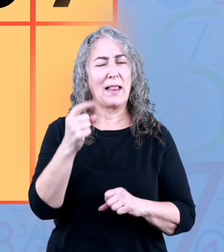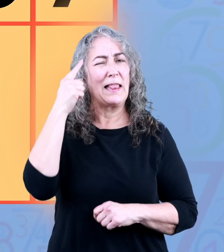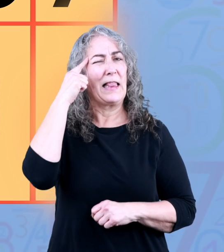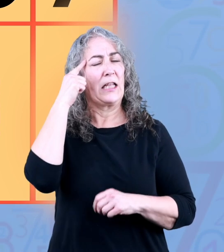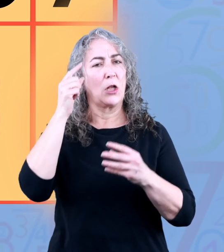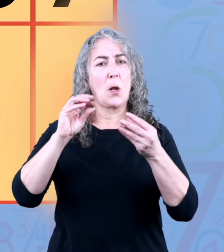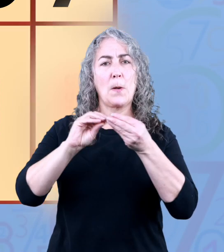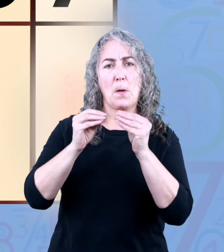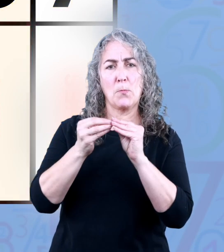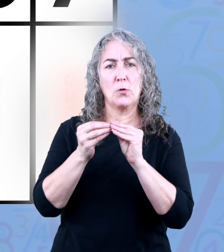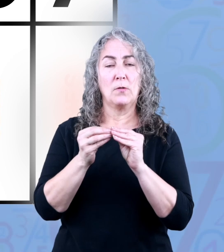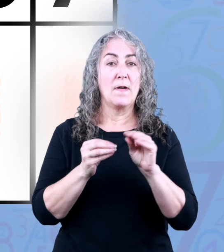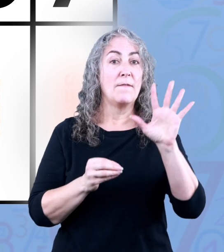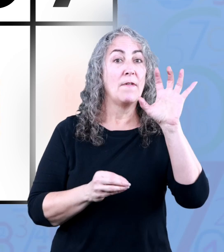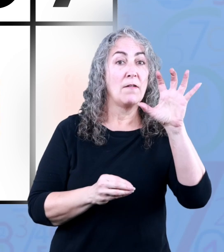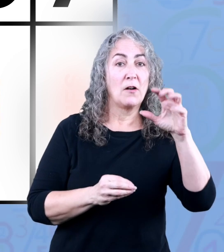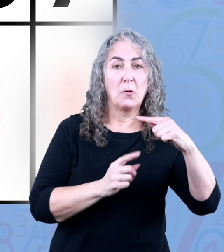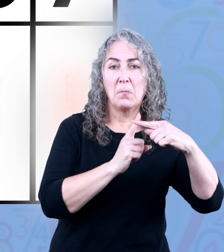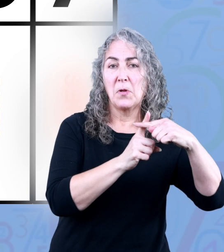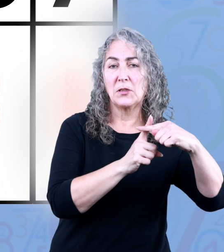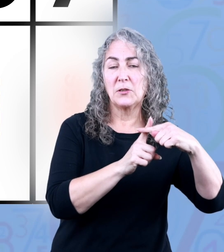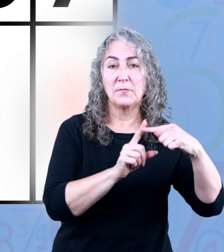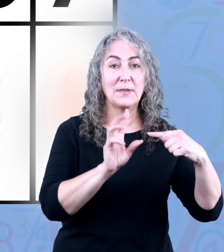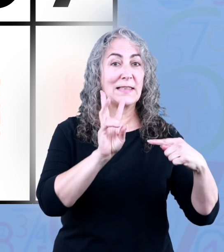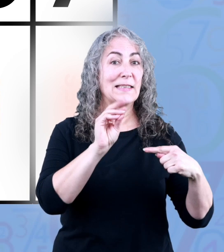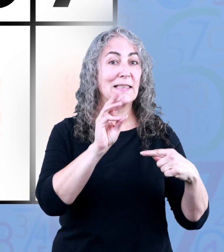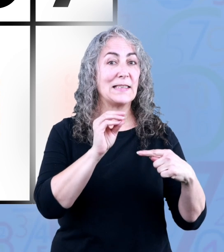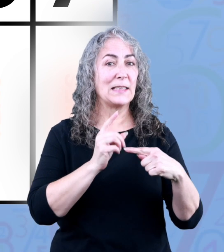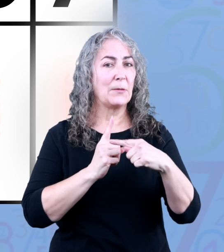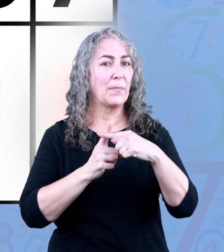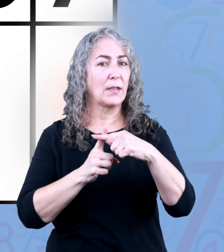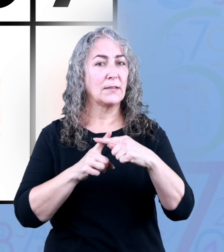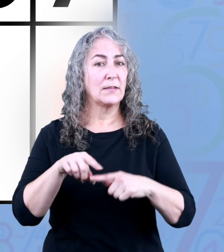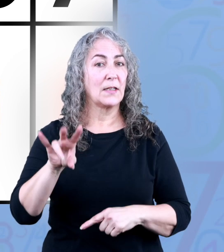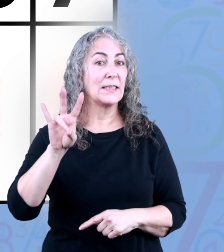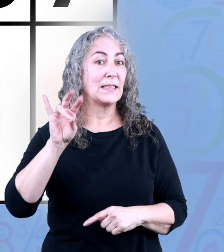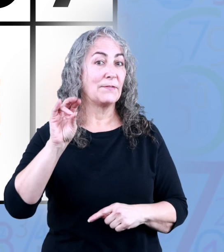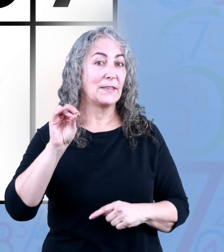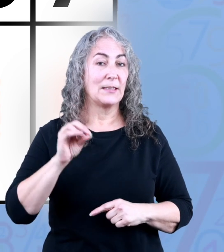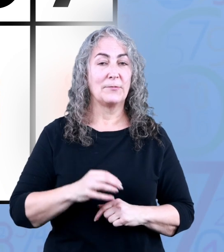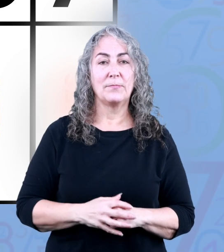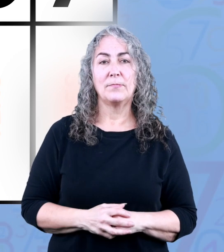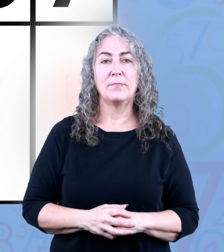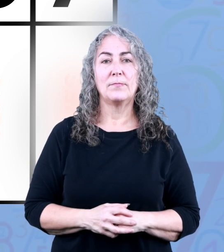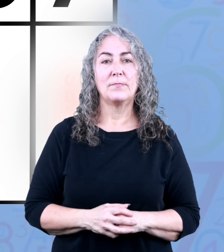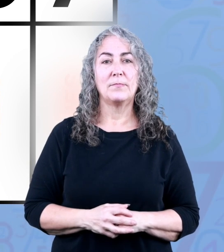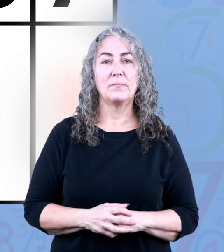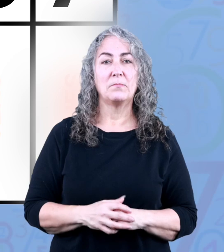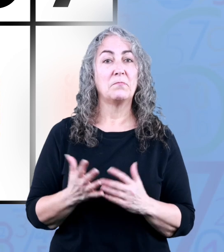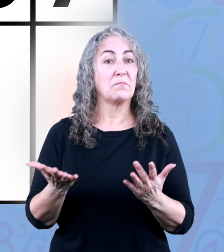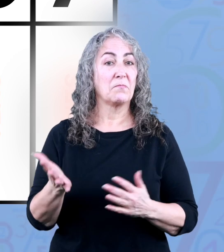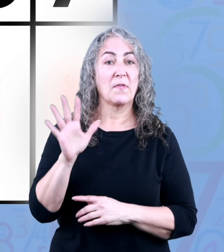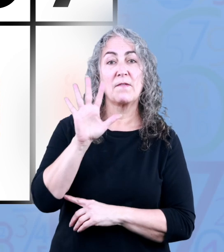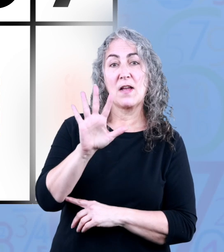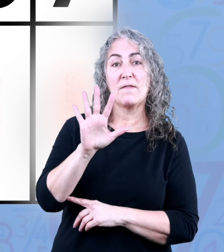also think of this number as five hundred plus sixty plus seven or